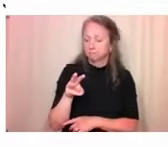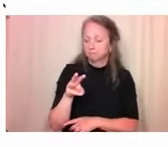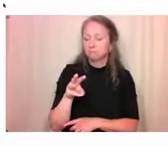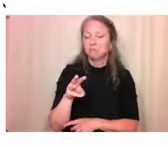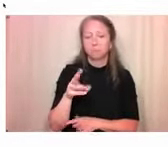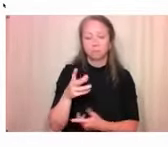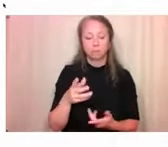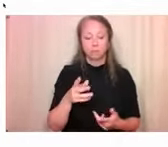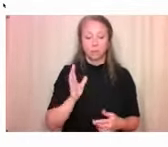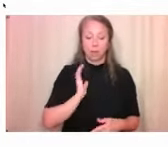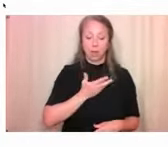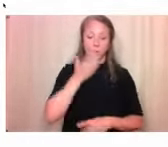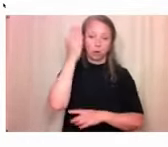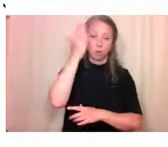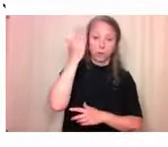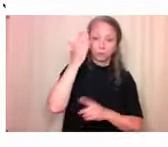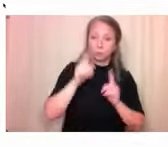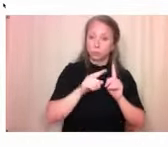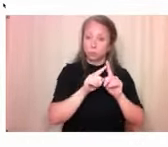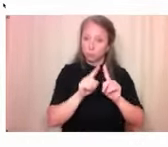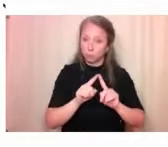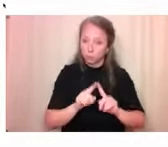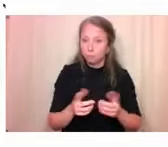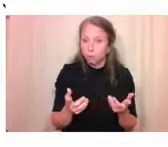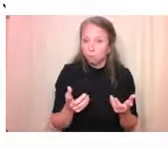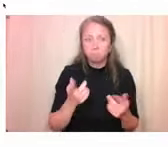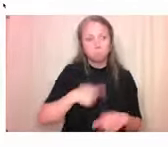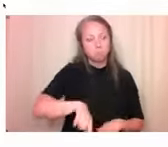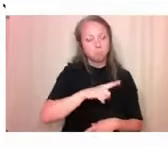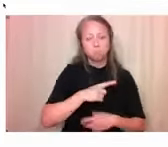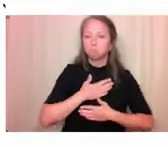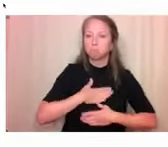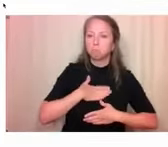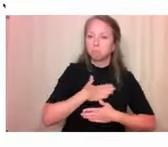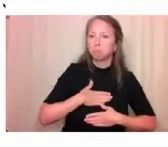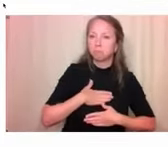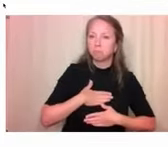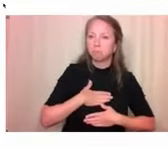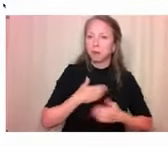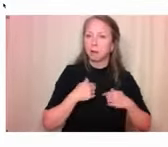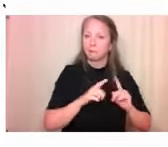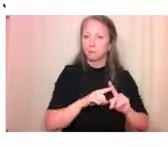series and are very thankful for the speakers who have presented with us so far.